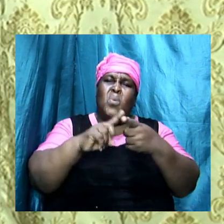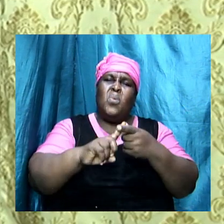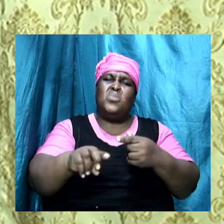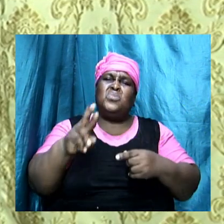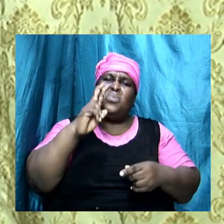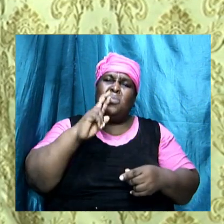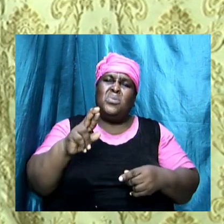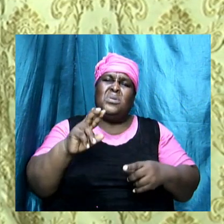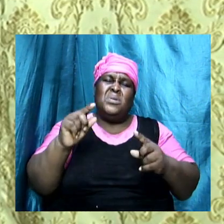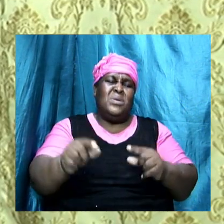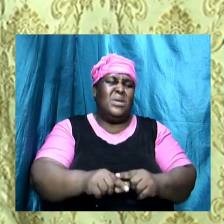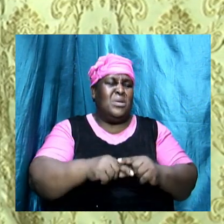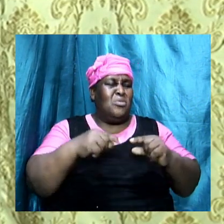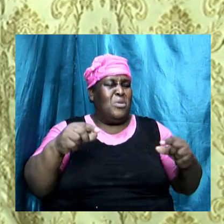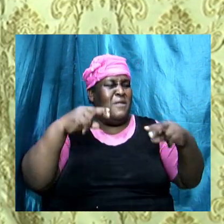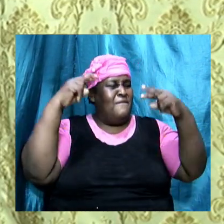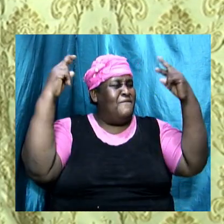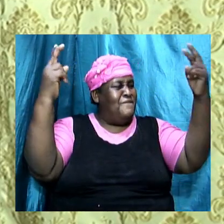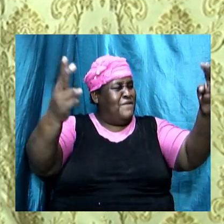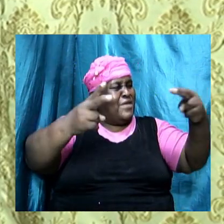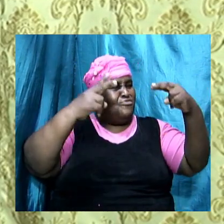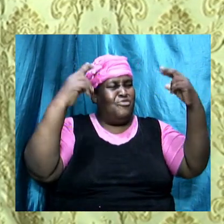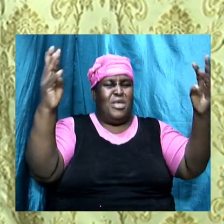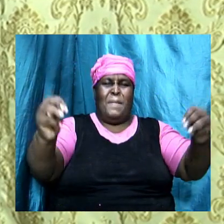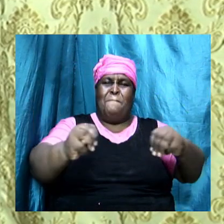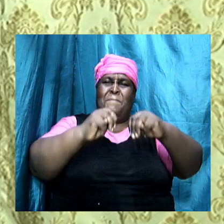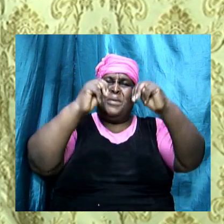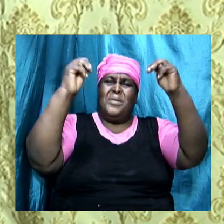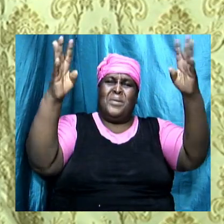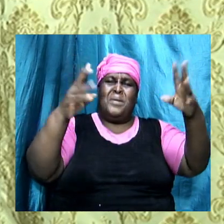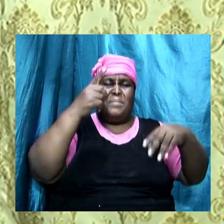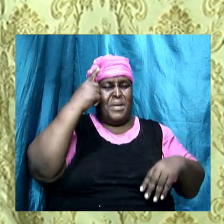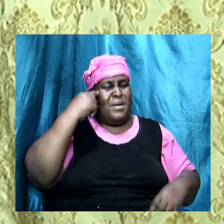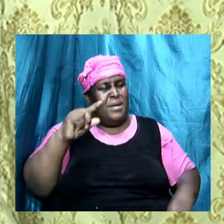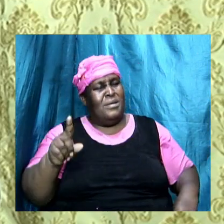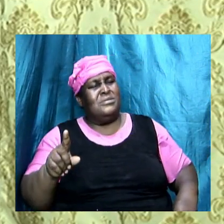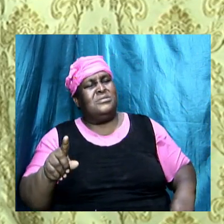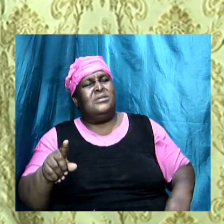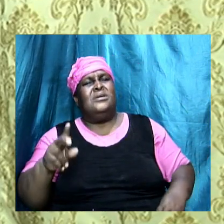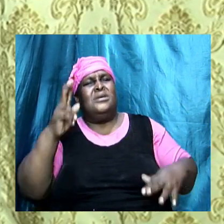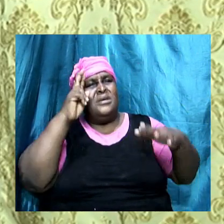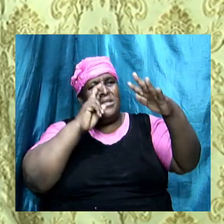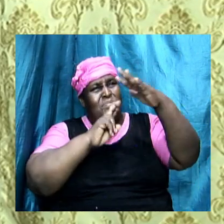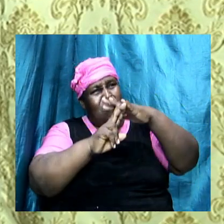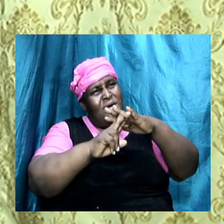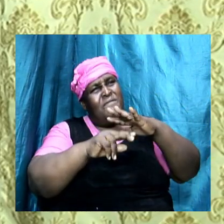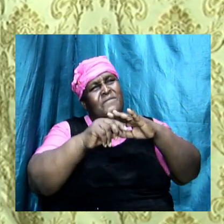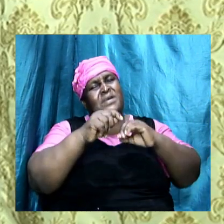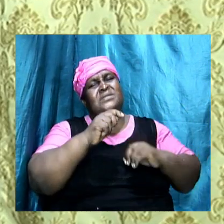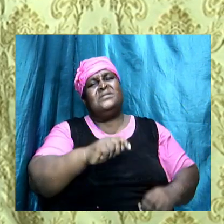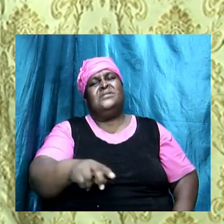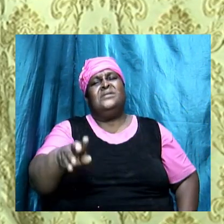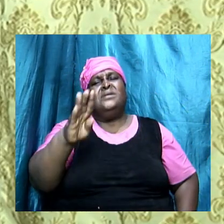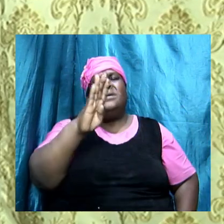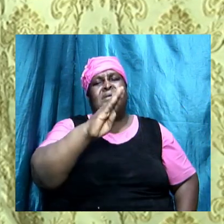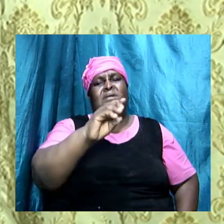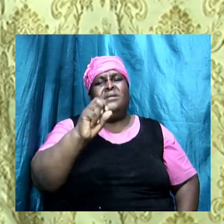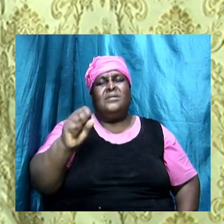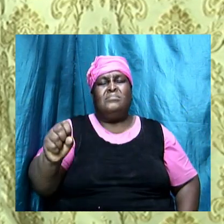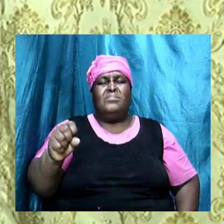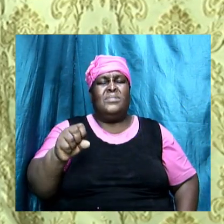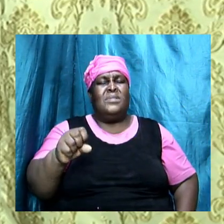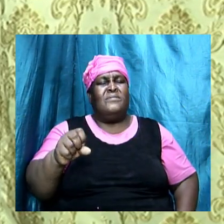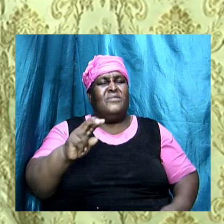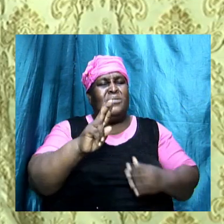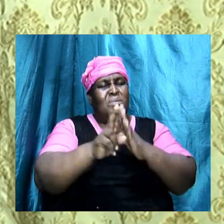a great victory and great miracles because the prophets of Baal see them there for hours and they